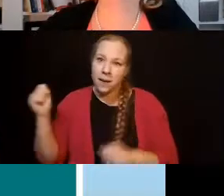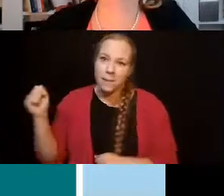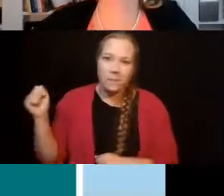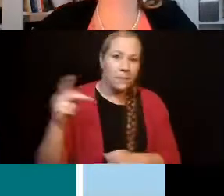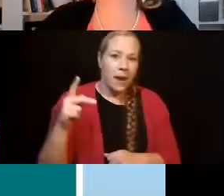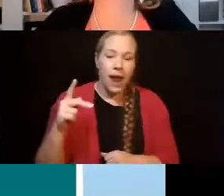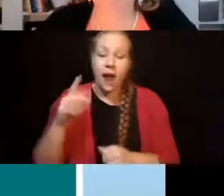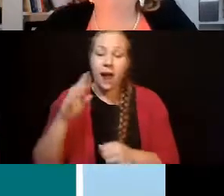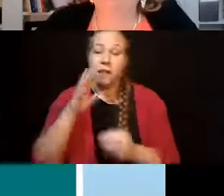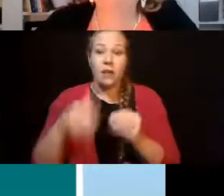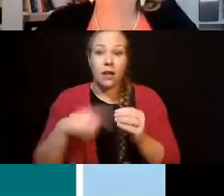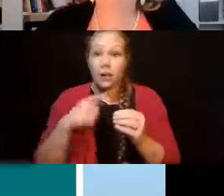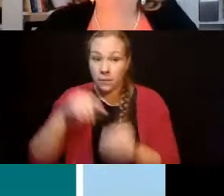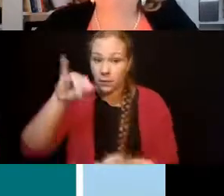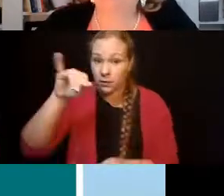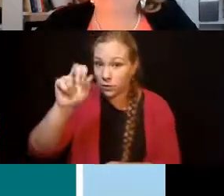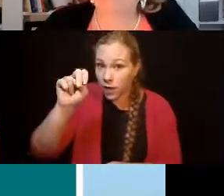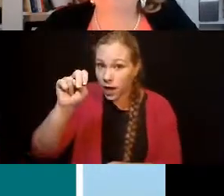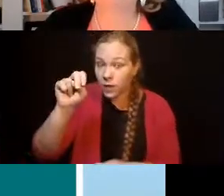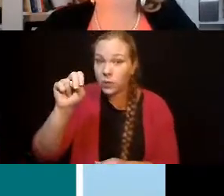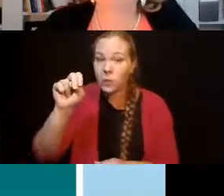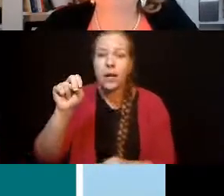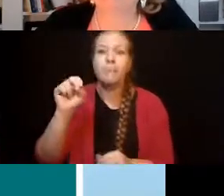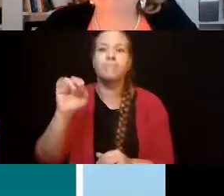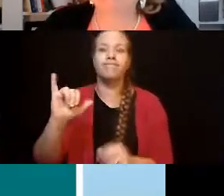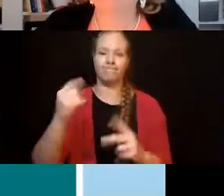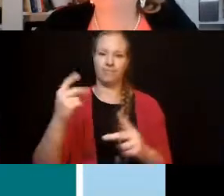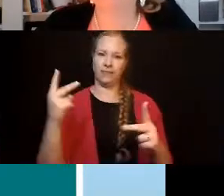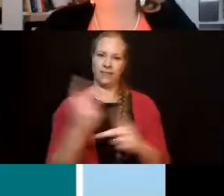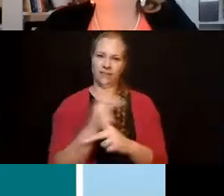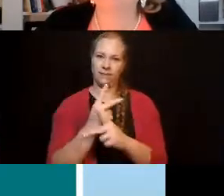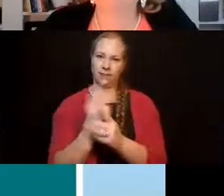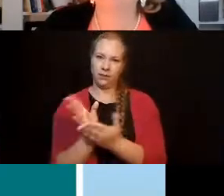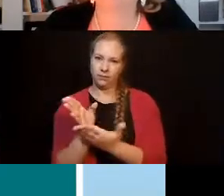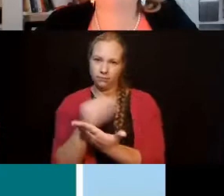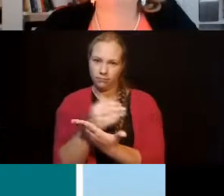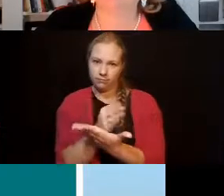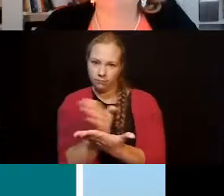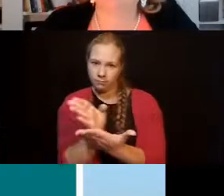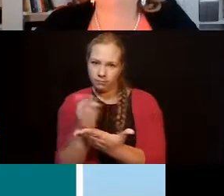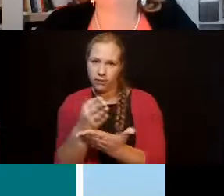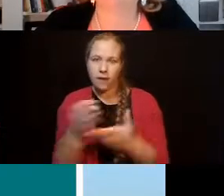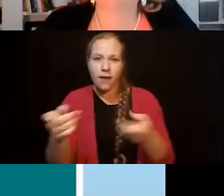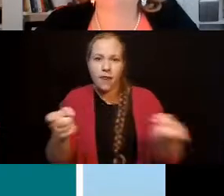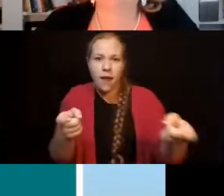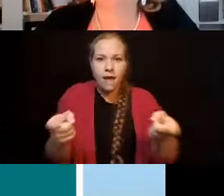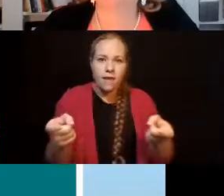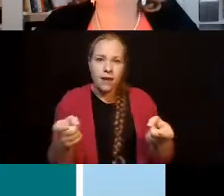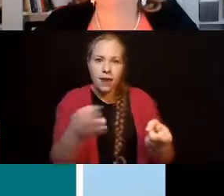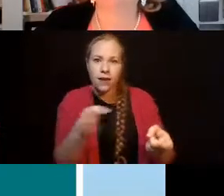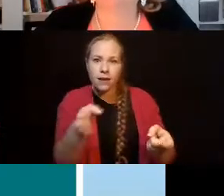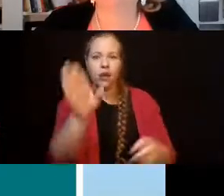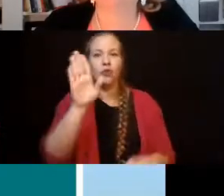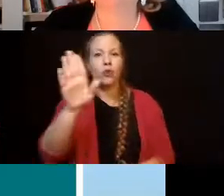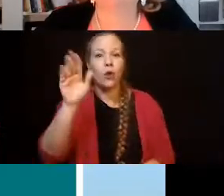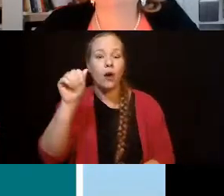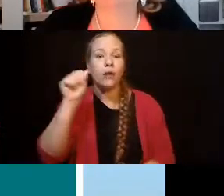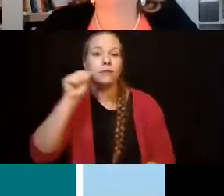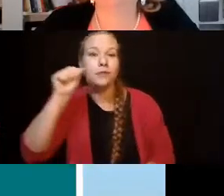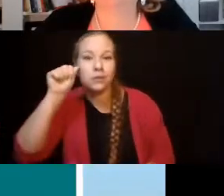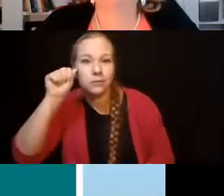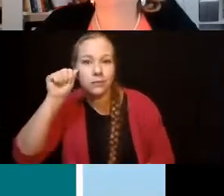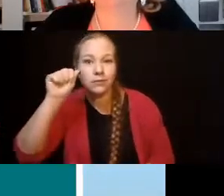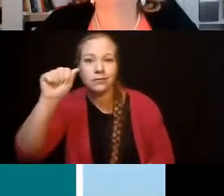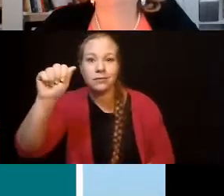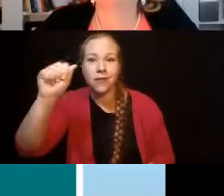the adult system towards the end of January. So, please contact myself,